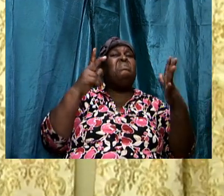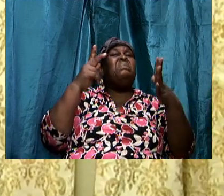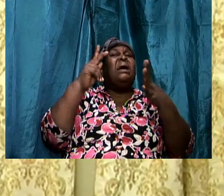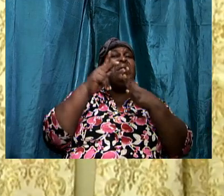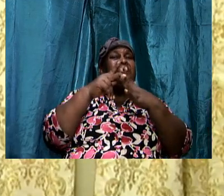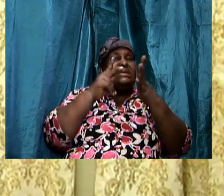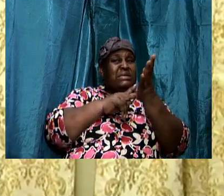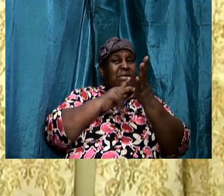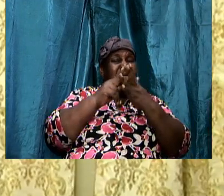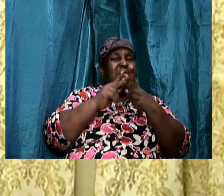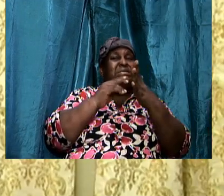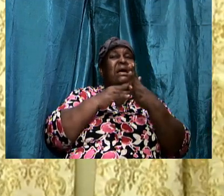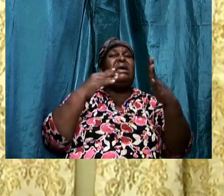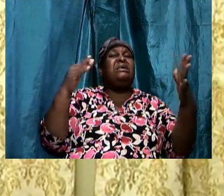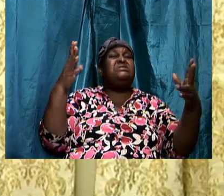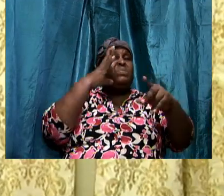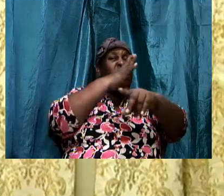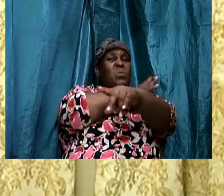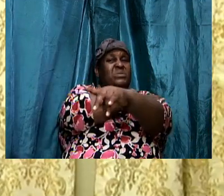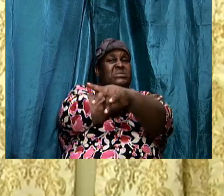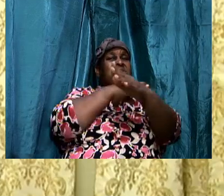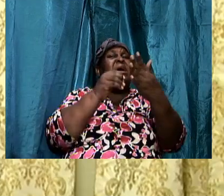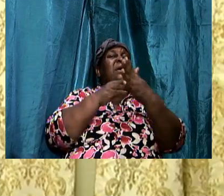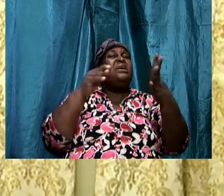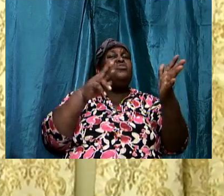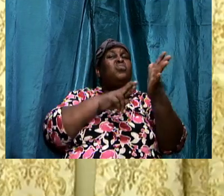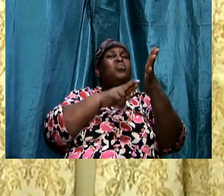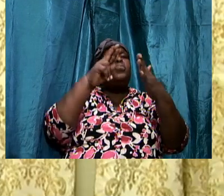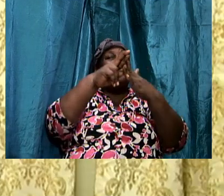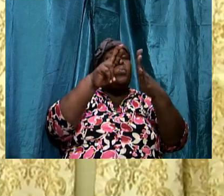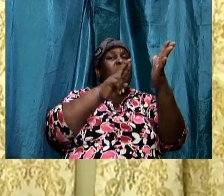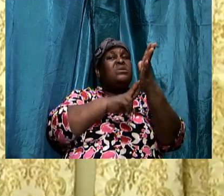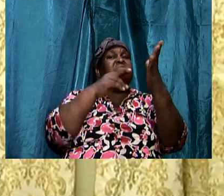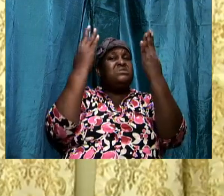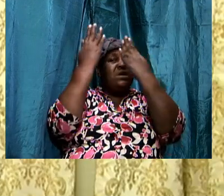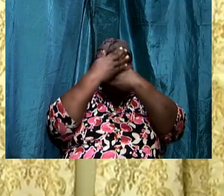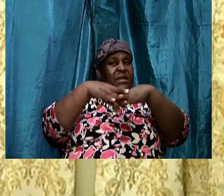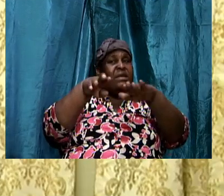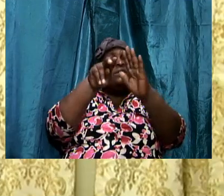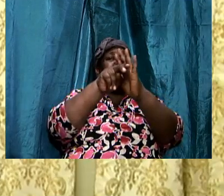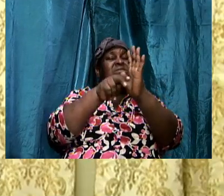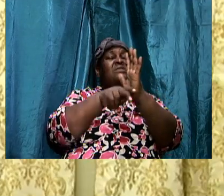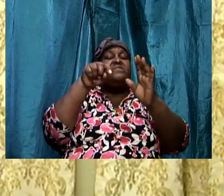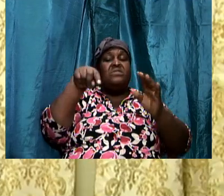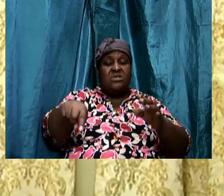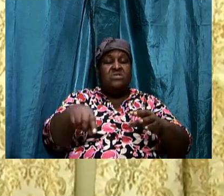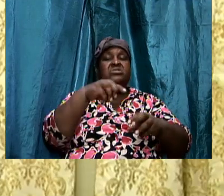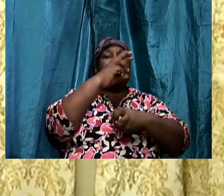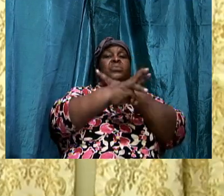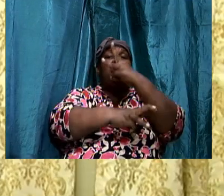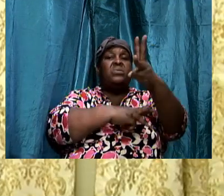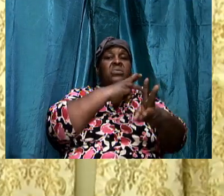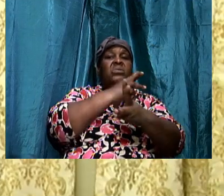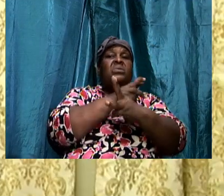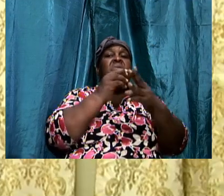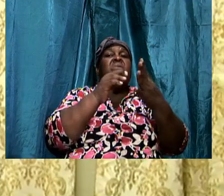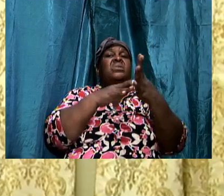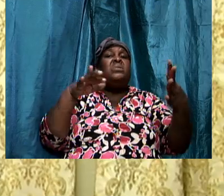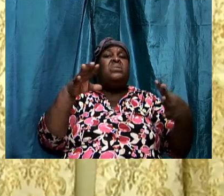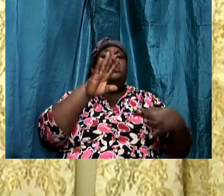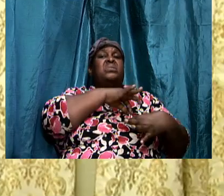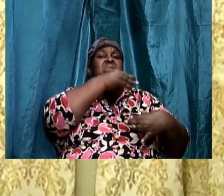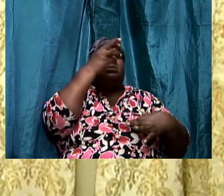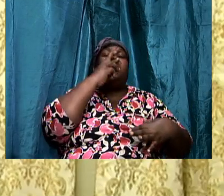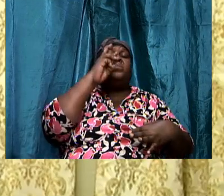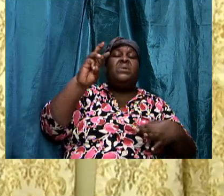principalities. Against powers. Against the rulers of the darkness of this world. Against spiritual